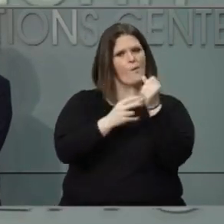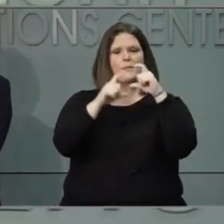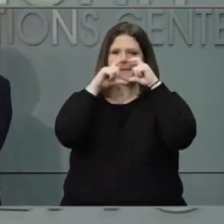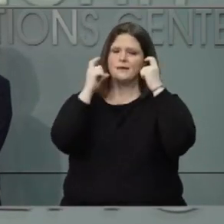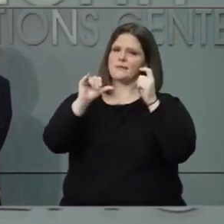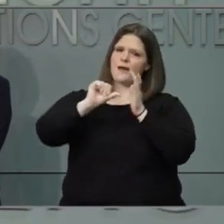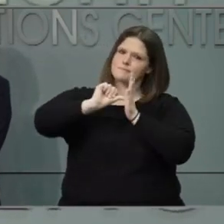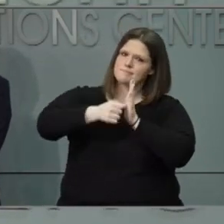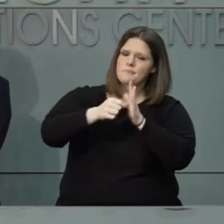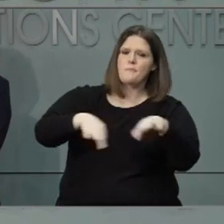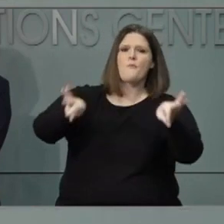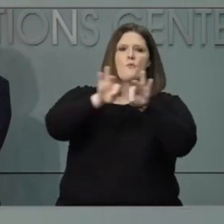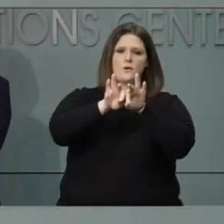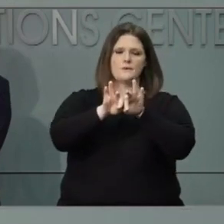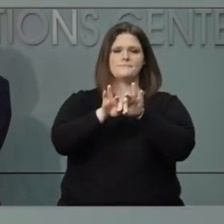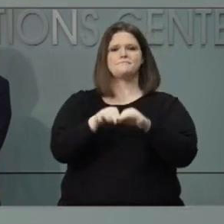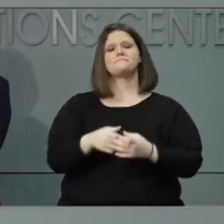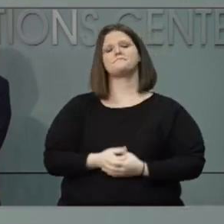Next question, please.